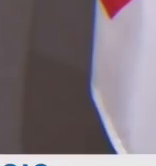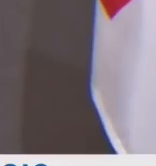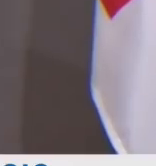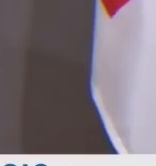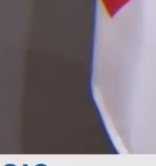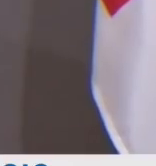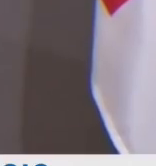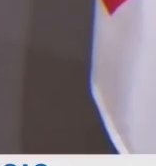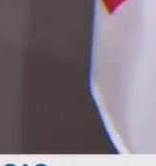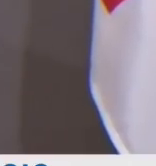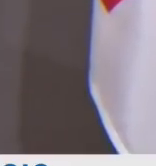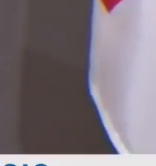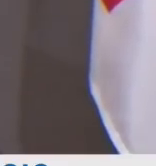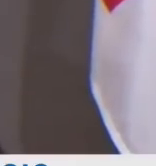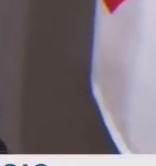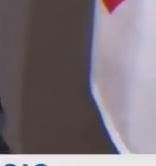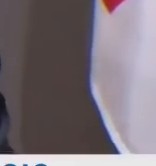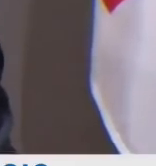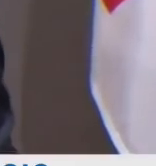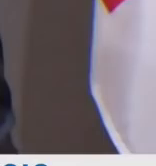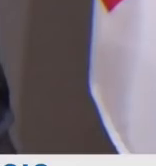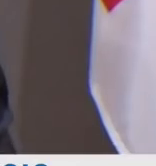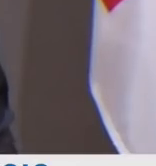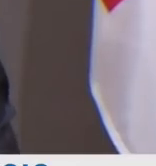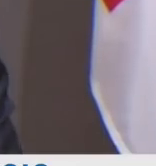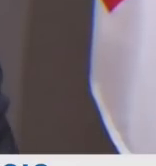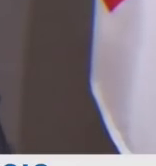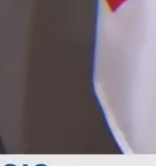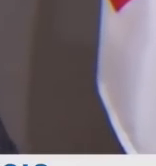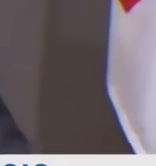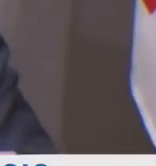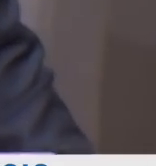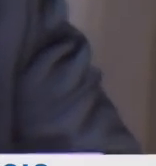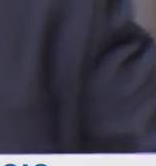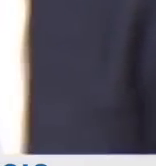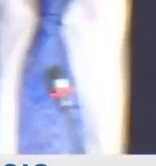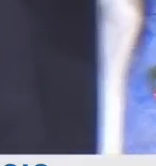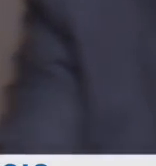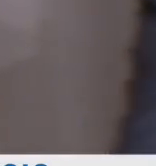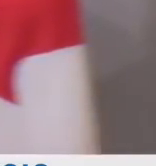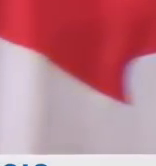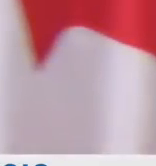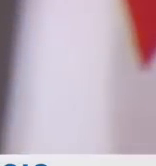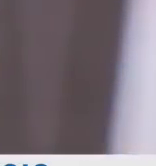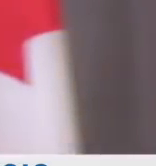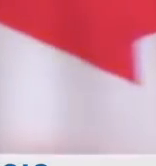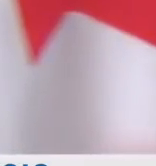you. Thank you, Ministers. Thank you very Mr. Director.